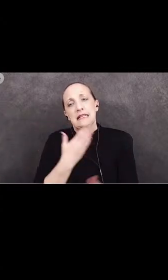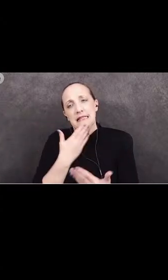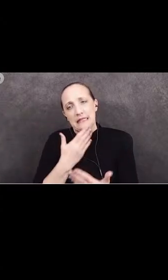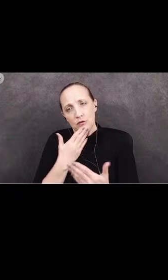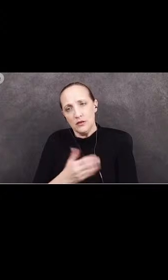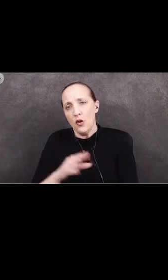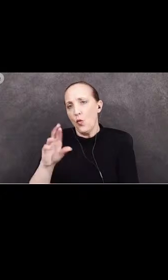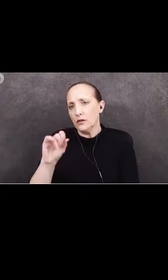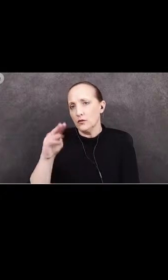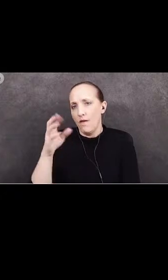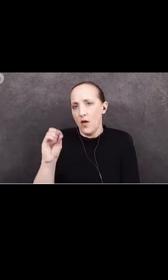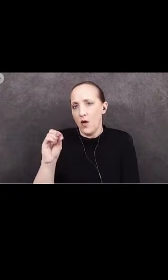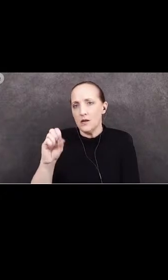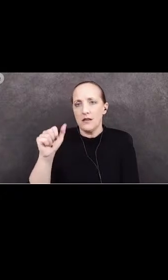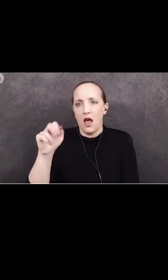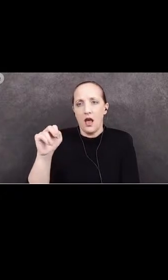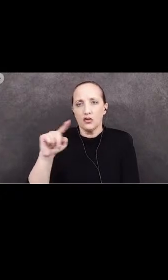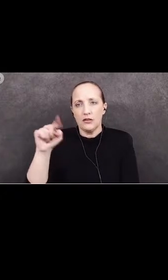Sanchez Jr.